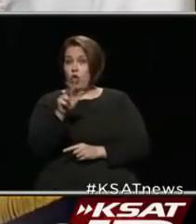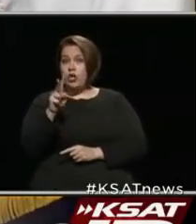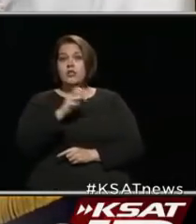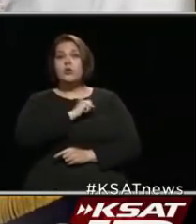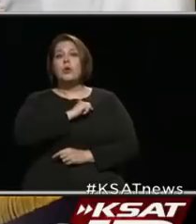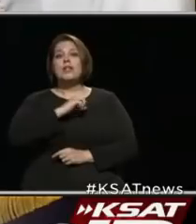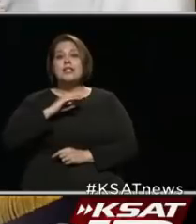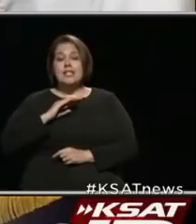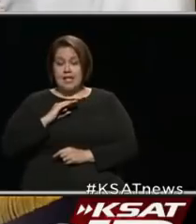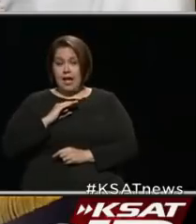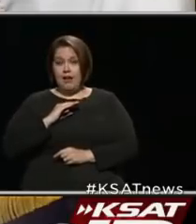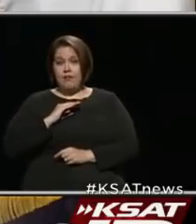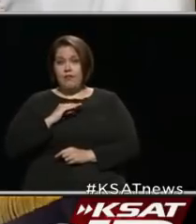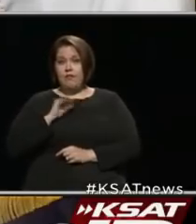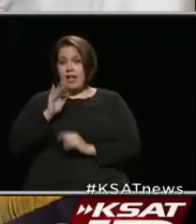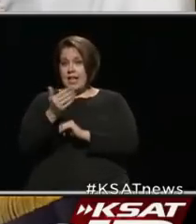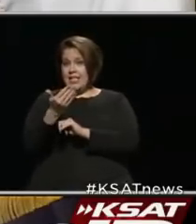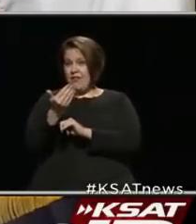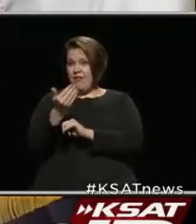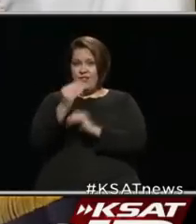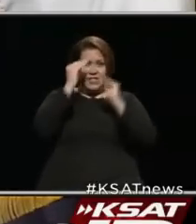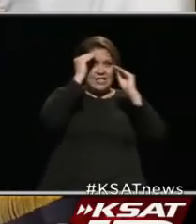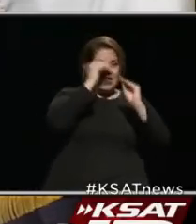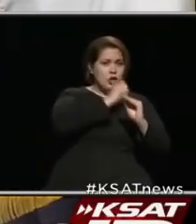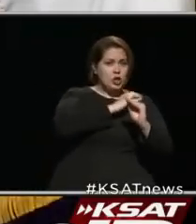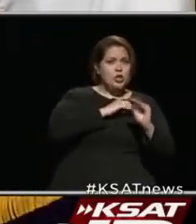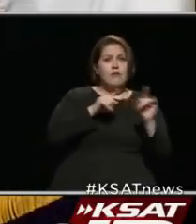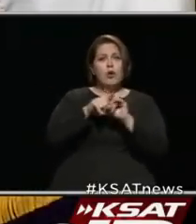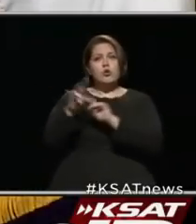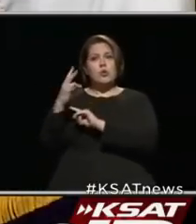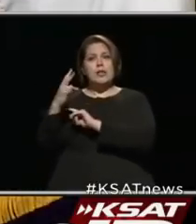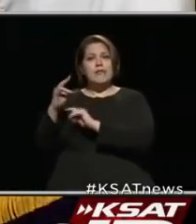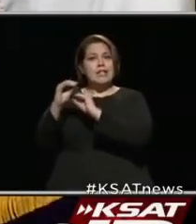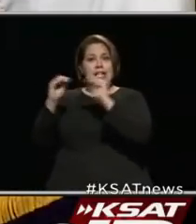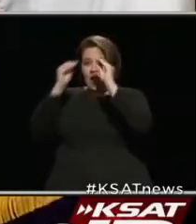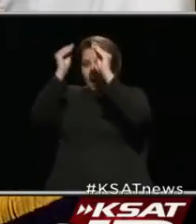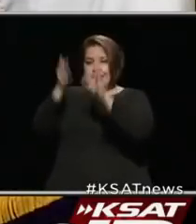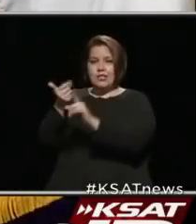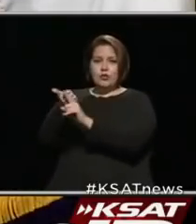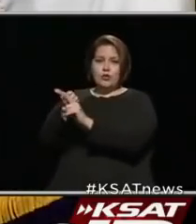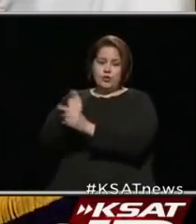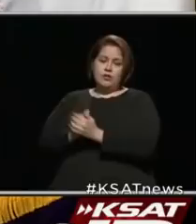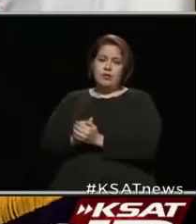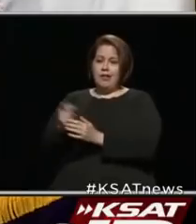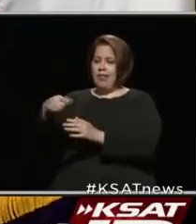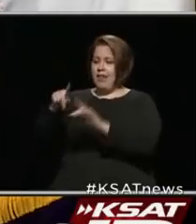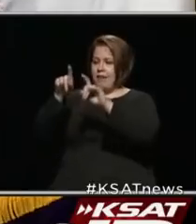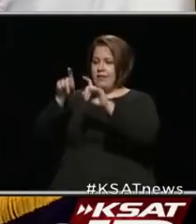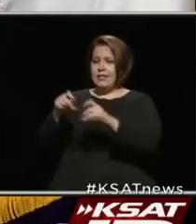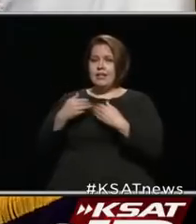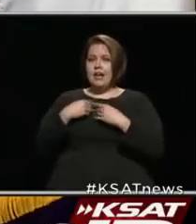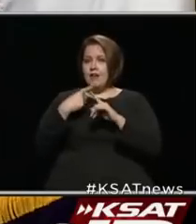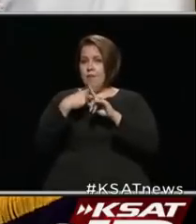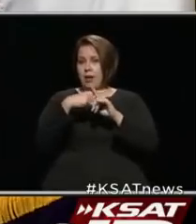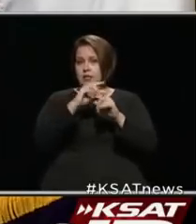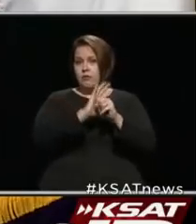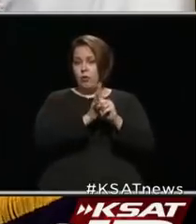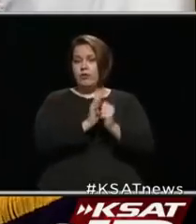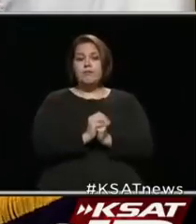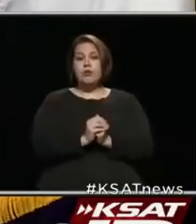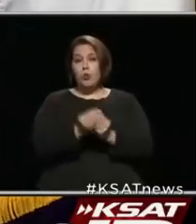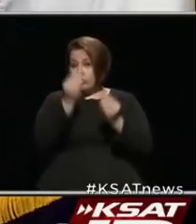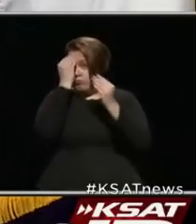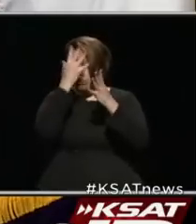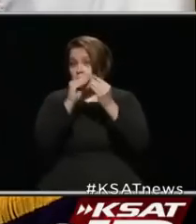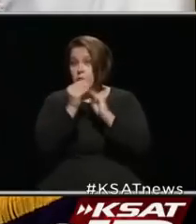staff, and that's 15 teaching staff as well as 17 non-teaching staff have tested positive. We're presenting these